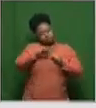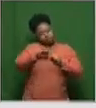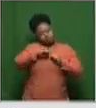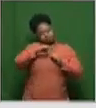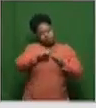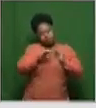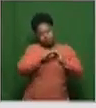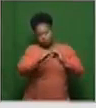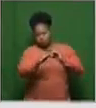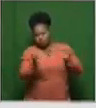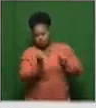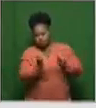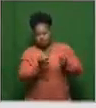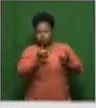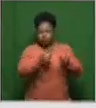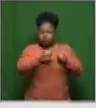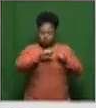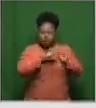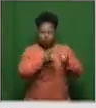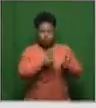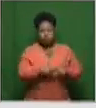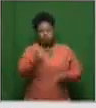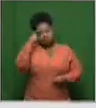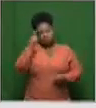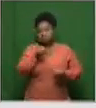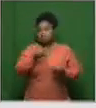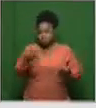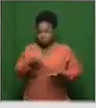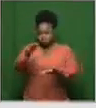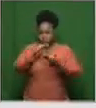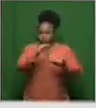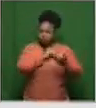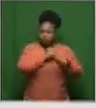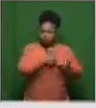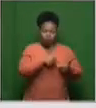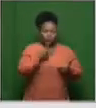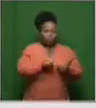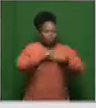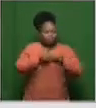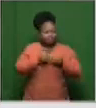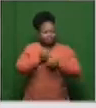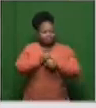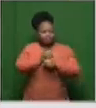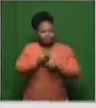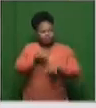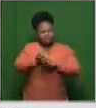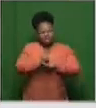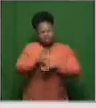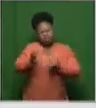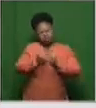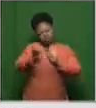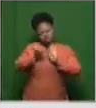can be kept in the fridge, etc. And I think the number of those vaccines are coming through. And as I indicated, I think in early January,